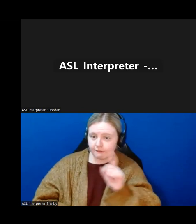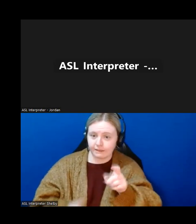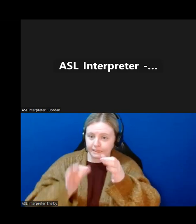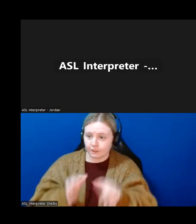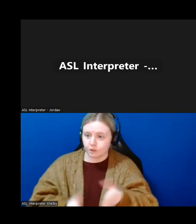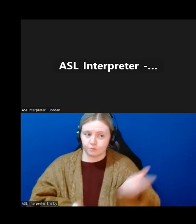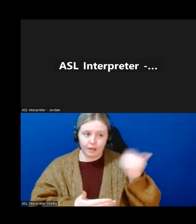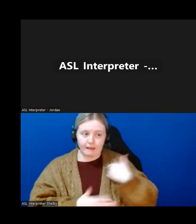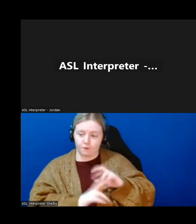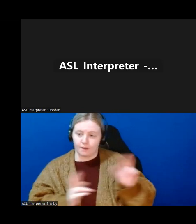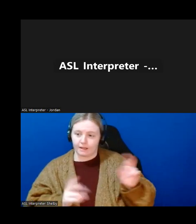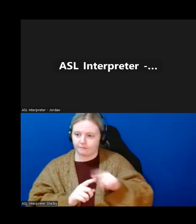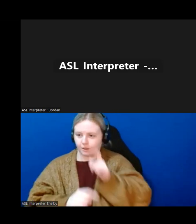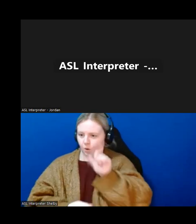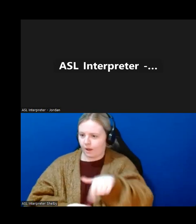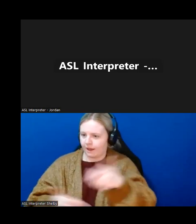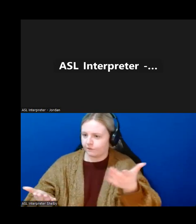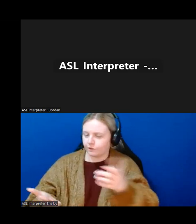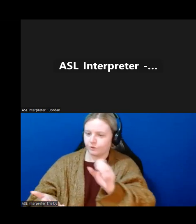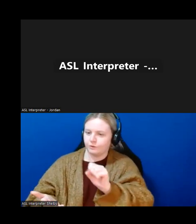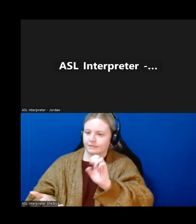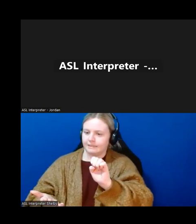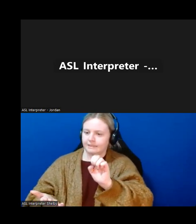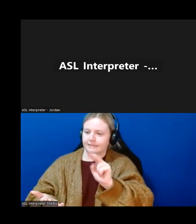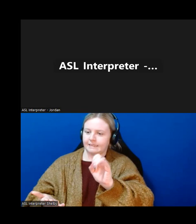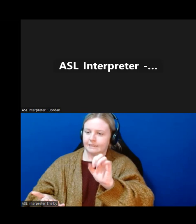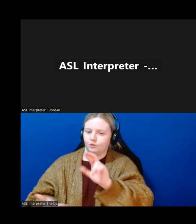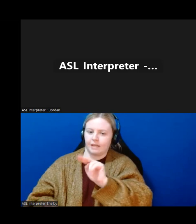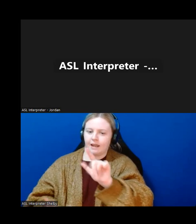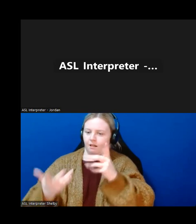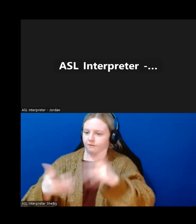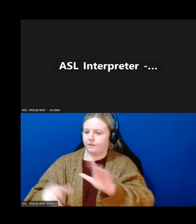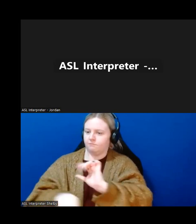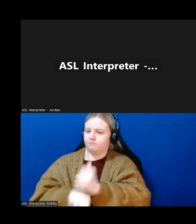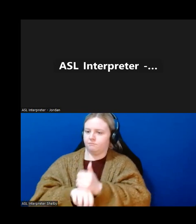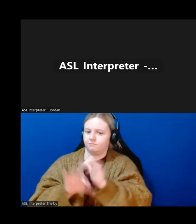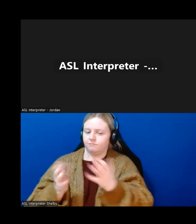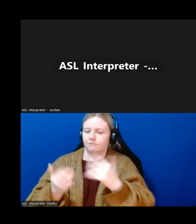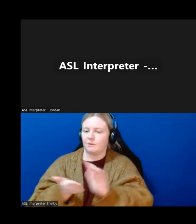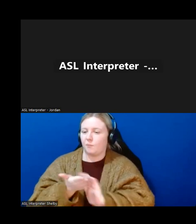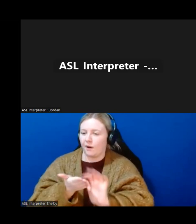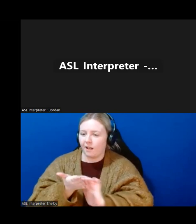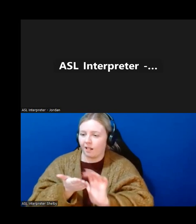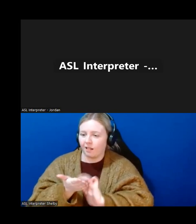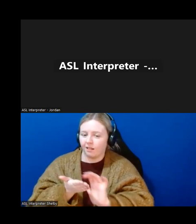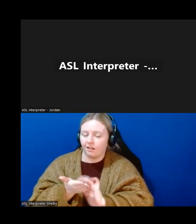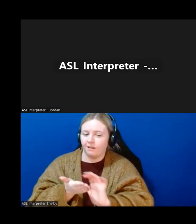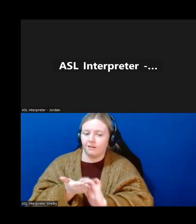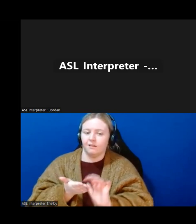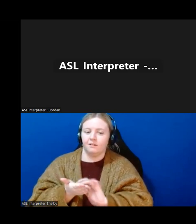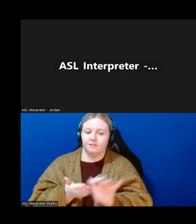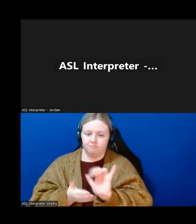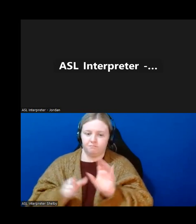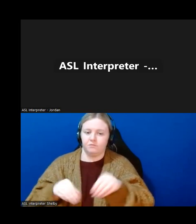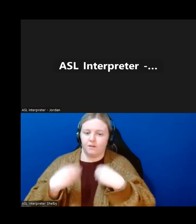they can, but we didn't need to do that today. So kudos Seniors NL. Braille, we offer Braille to folks as well